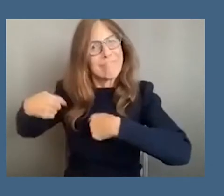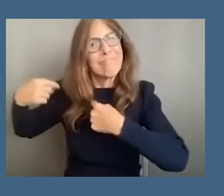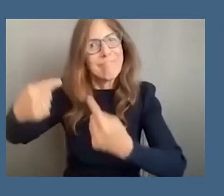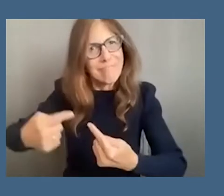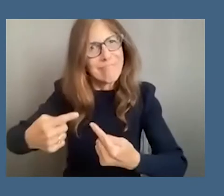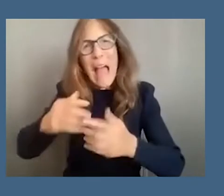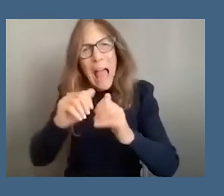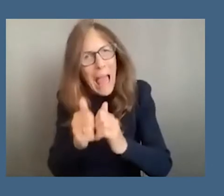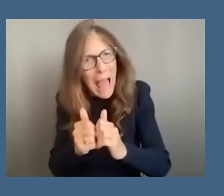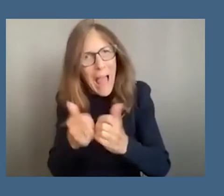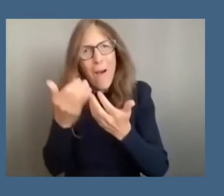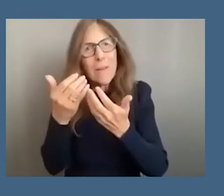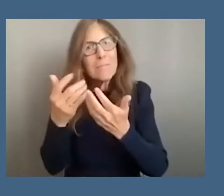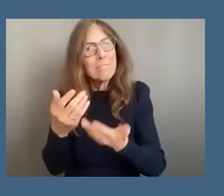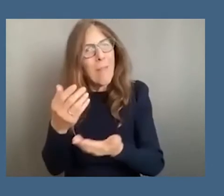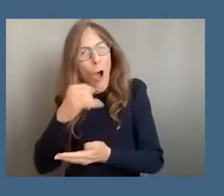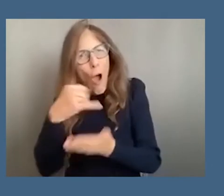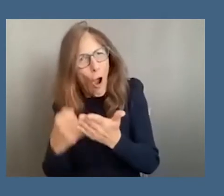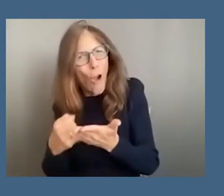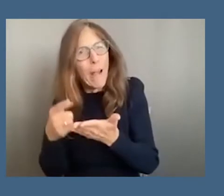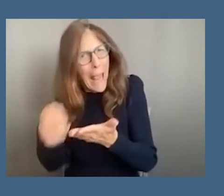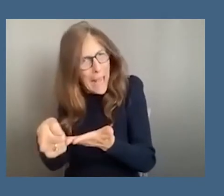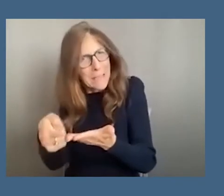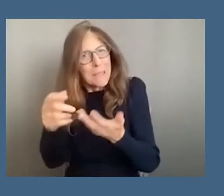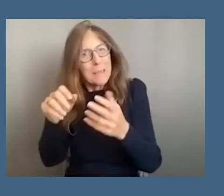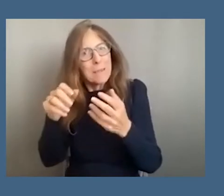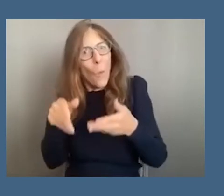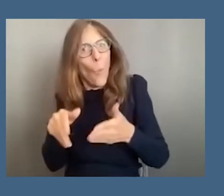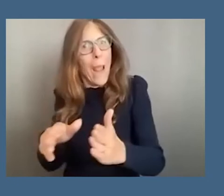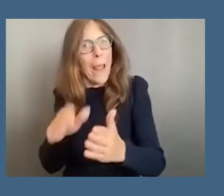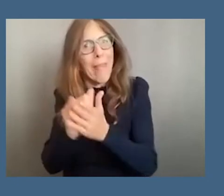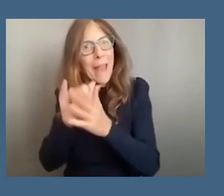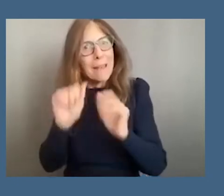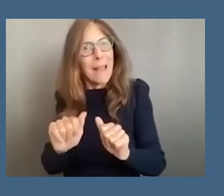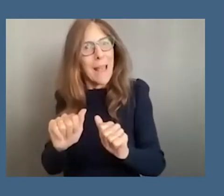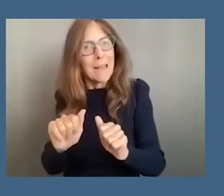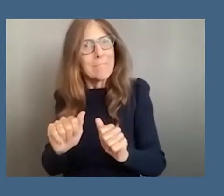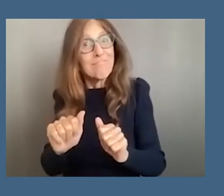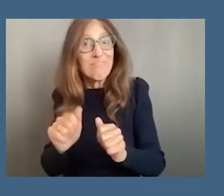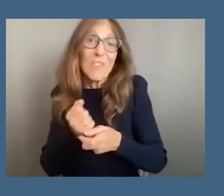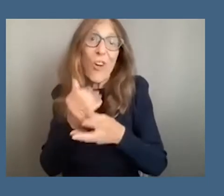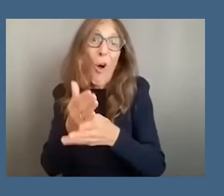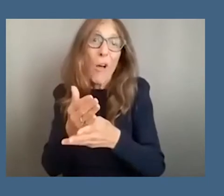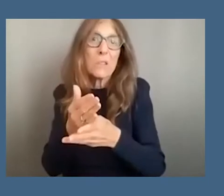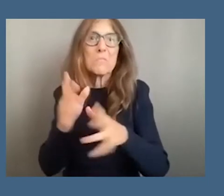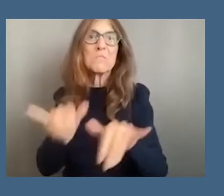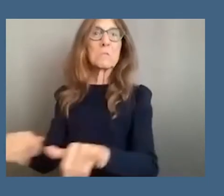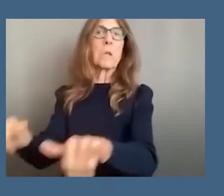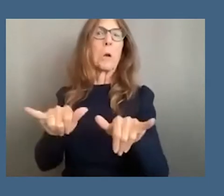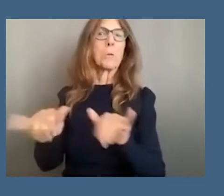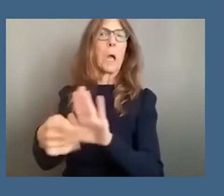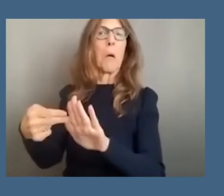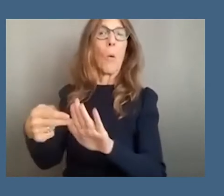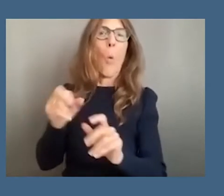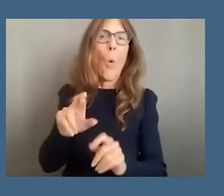art has served as a vehicle to stereotype and to stigmatize what are your